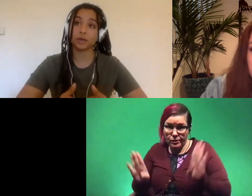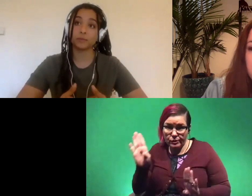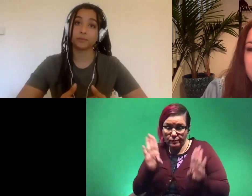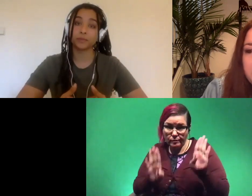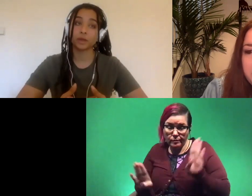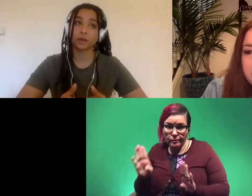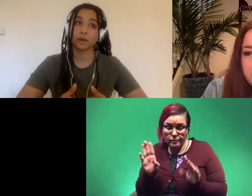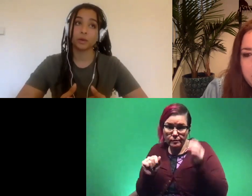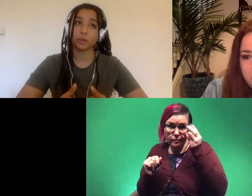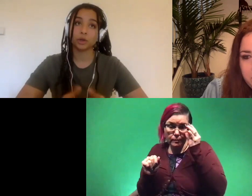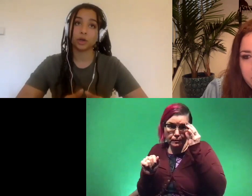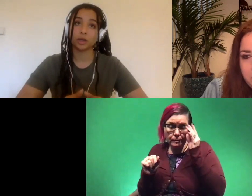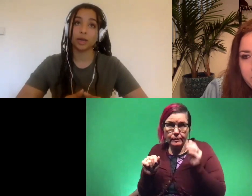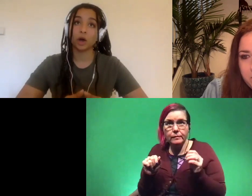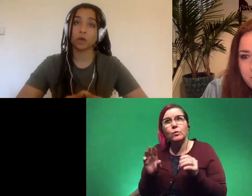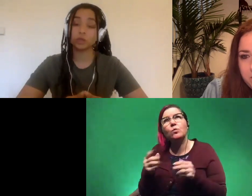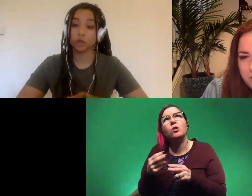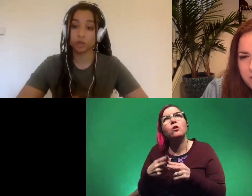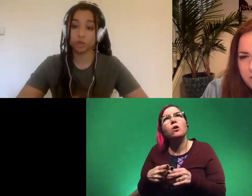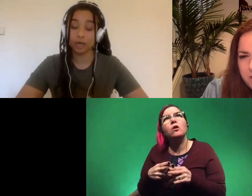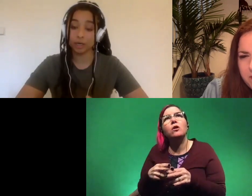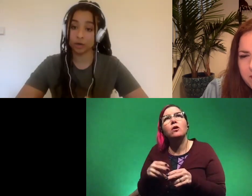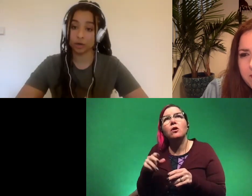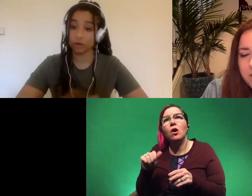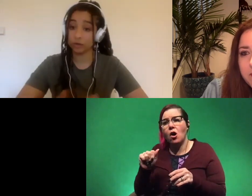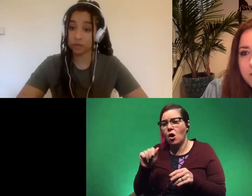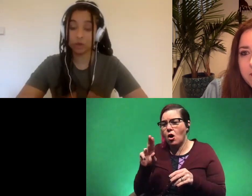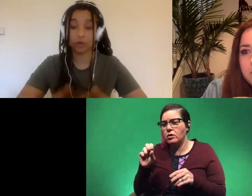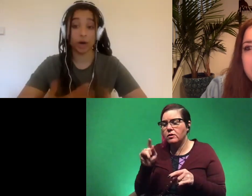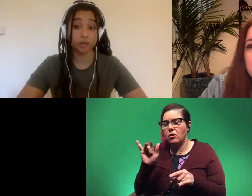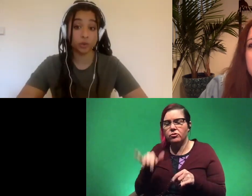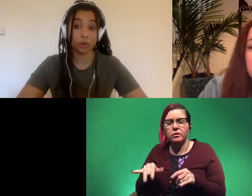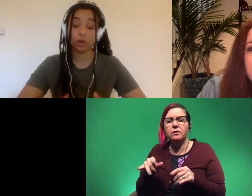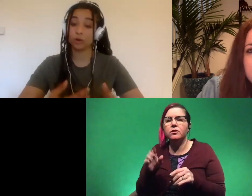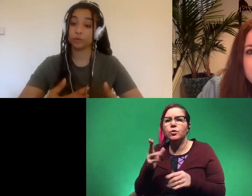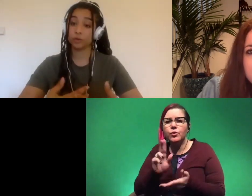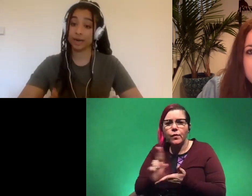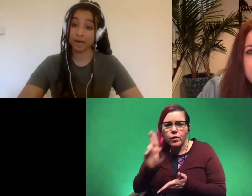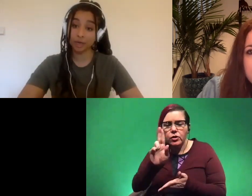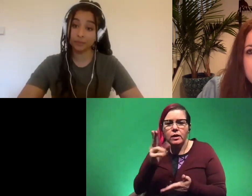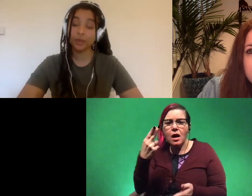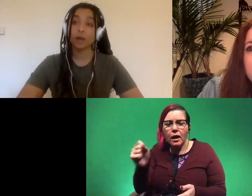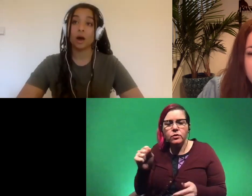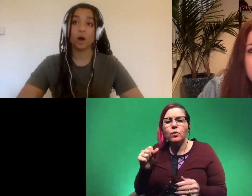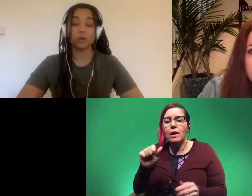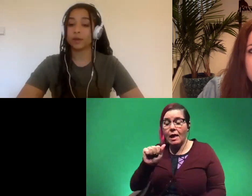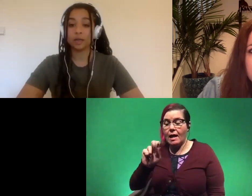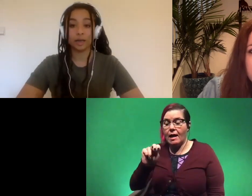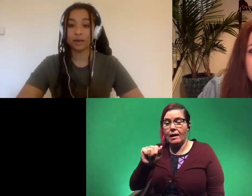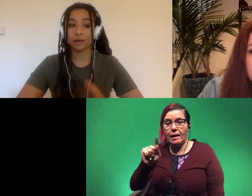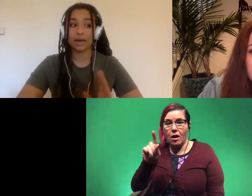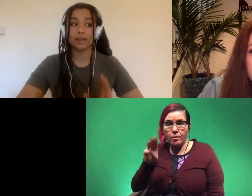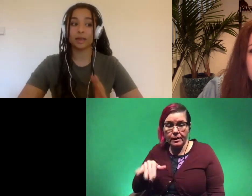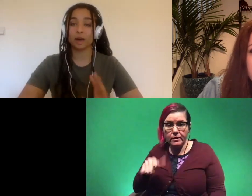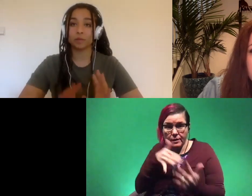is um what's it called like osteology in your university or your high school or if there's anatomy all of that